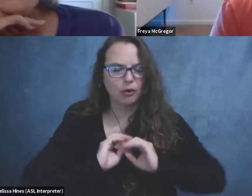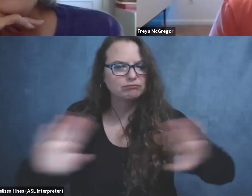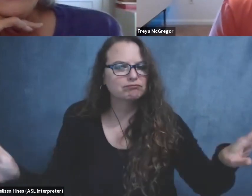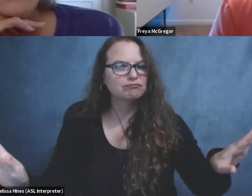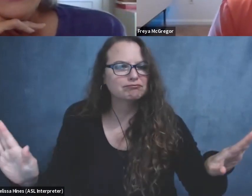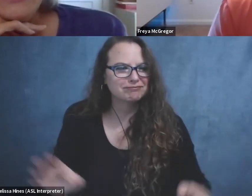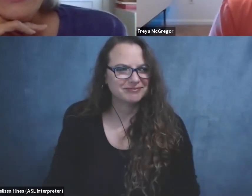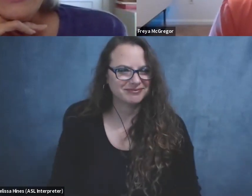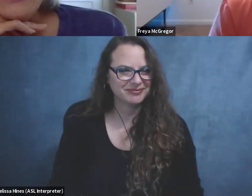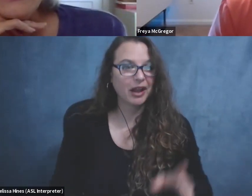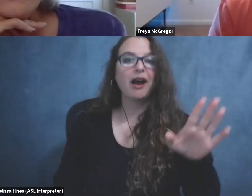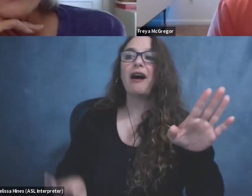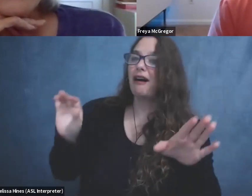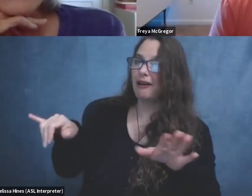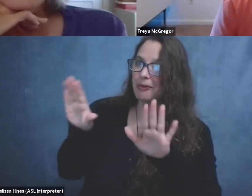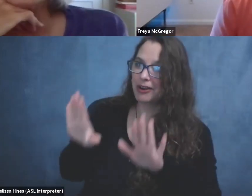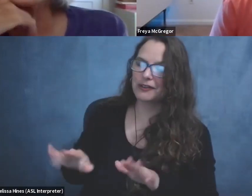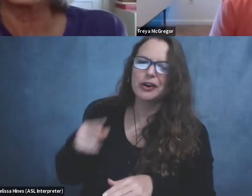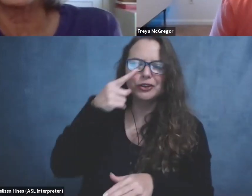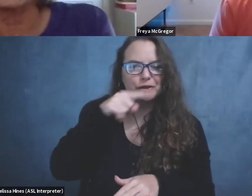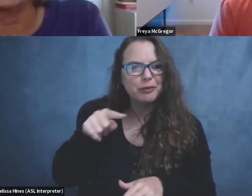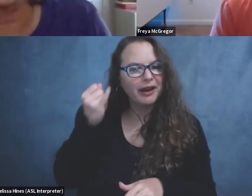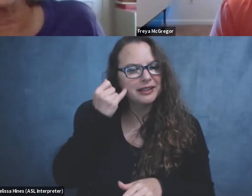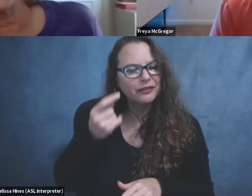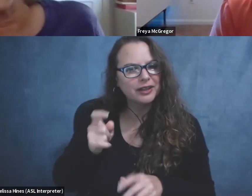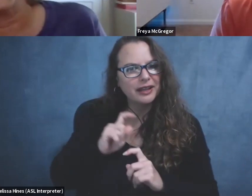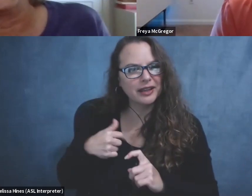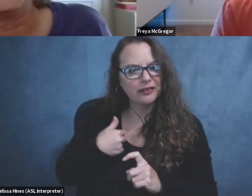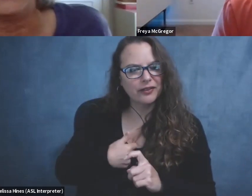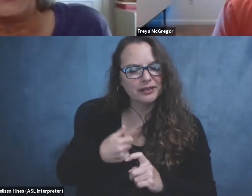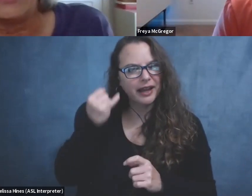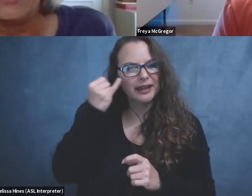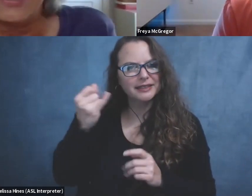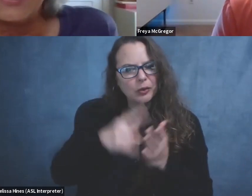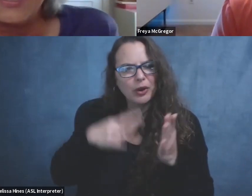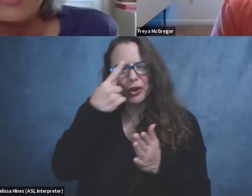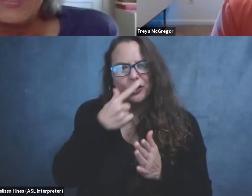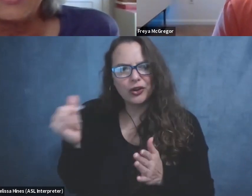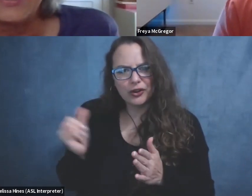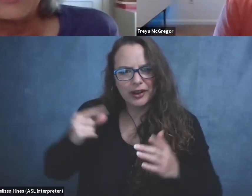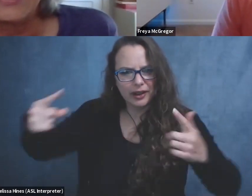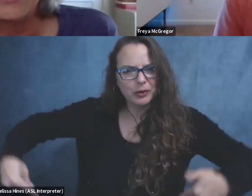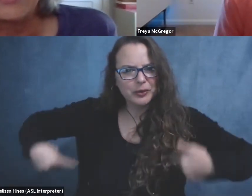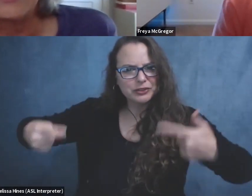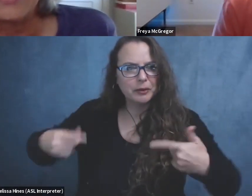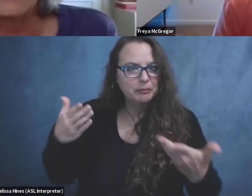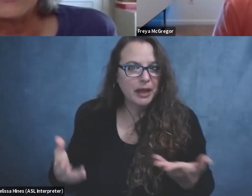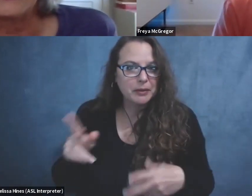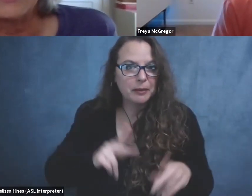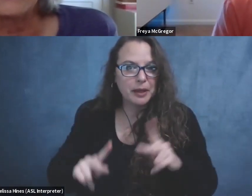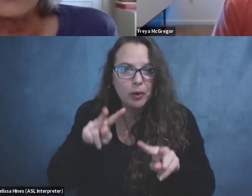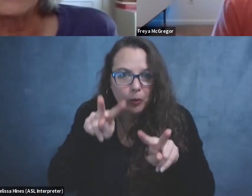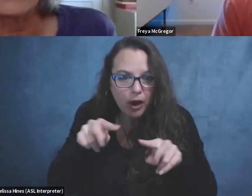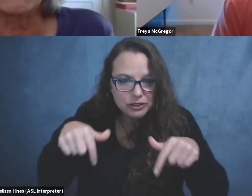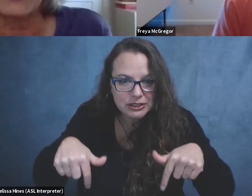I was wondering if you could give us a little bit of a tour of your wheelchair, because there might be folks who are watching and listening tonight who aren't really familiar with, with